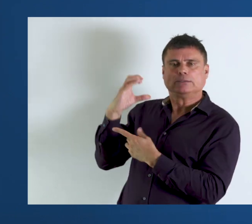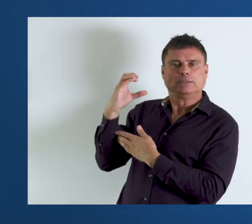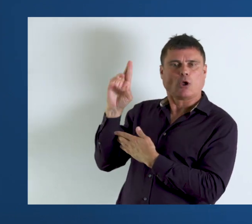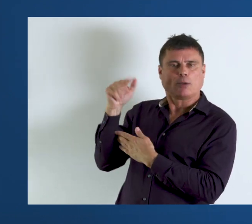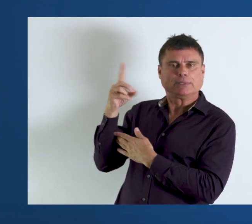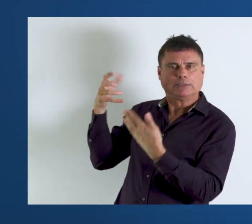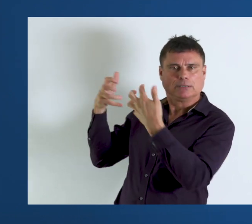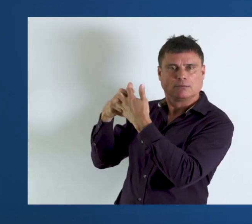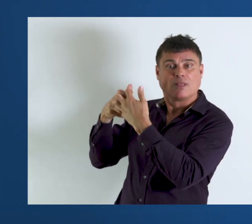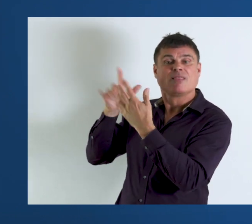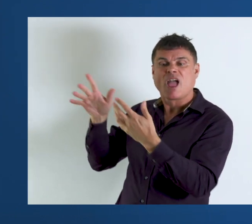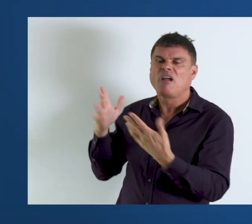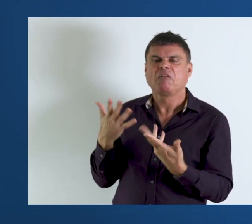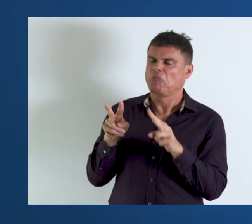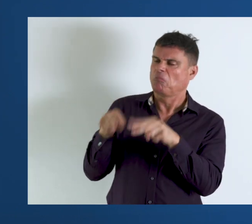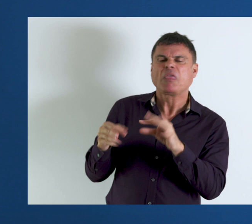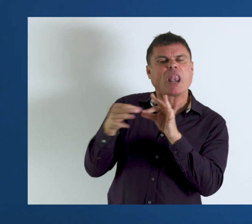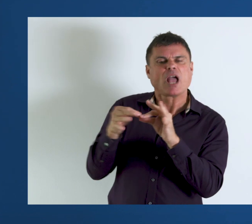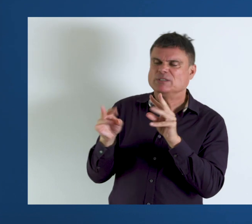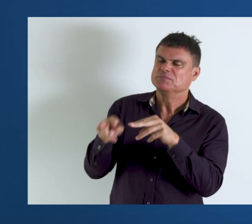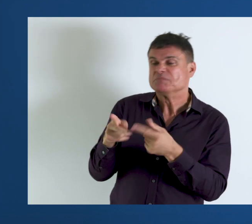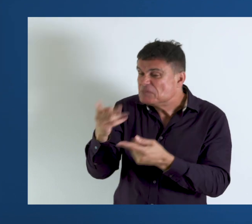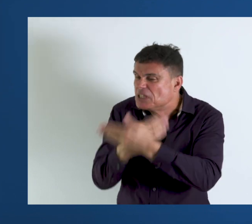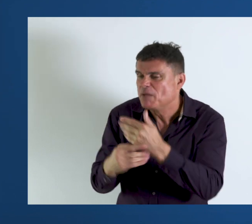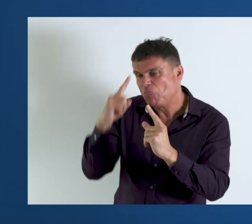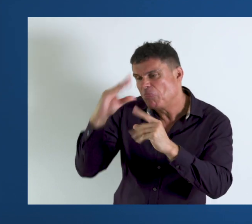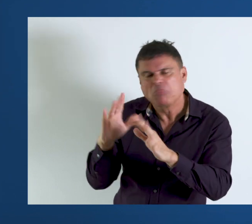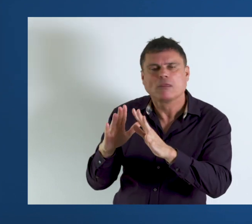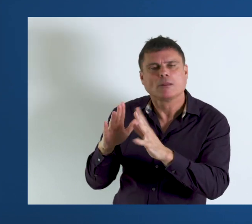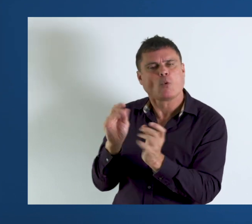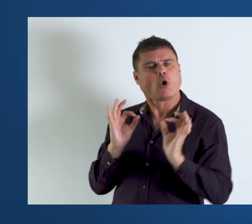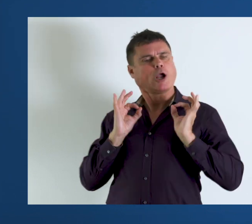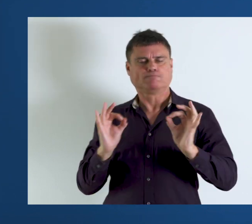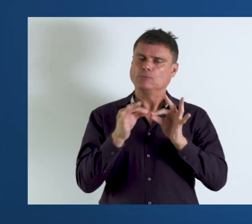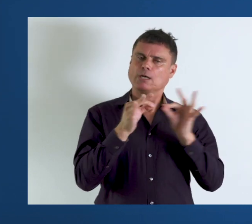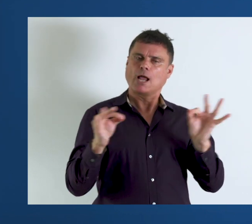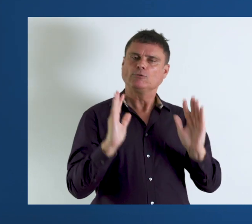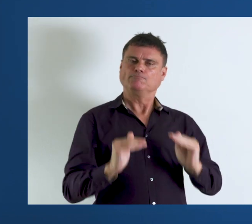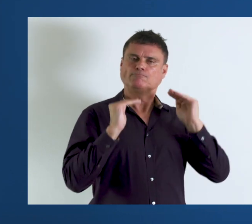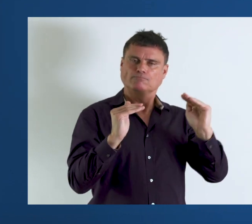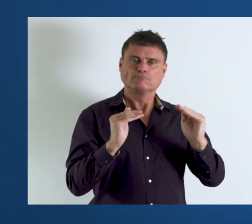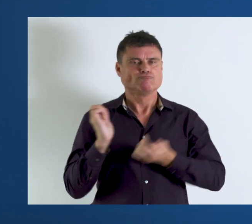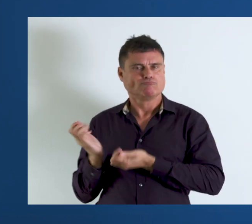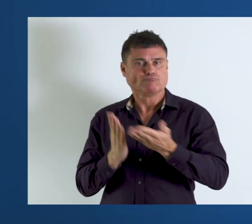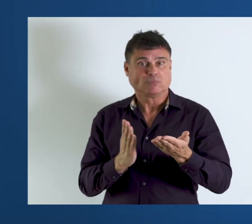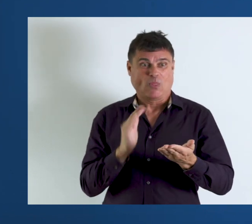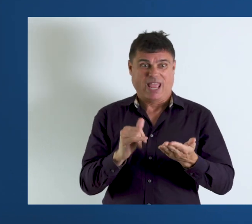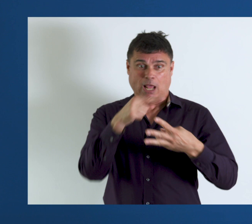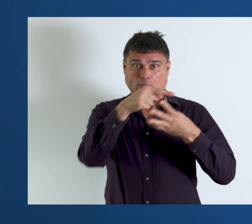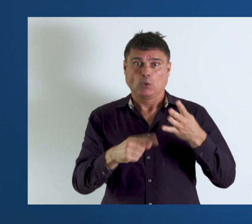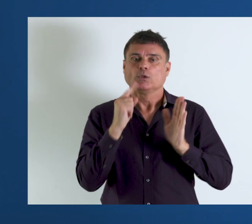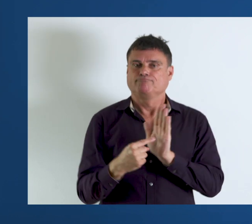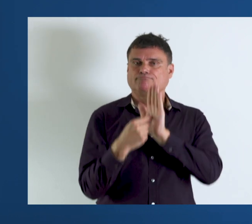CRPD, and avoid all the stigmatising languages that have been used in the past. These modules will be presented